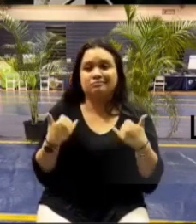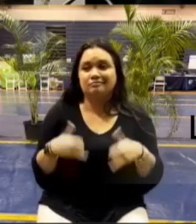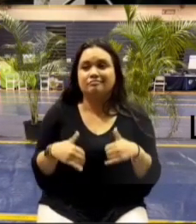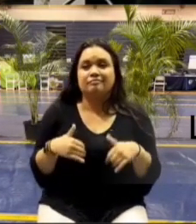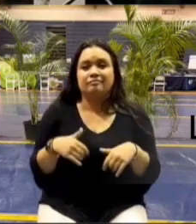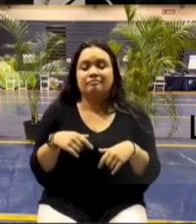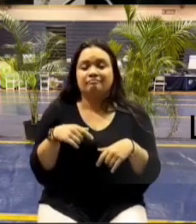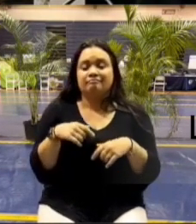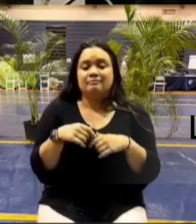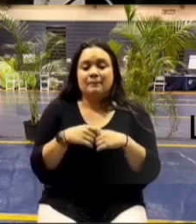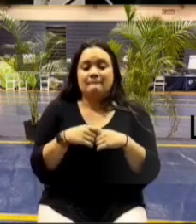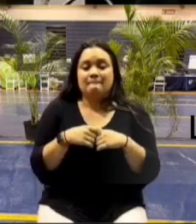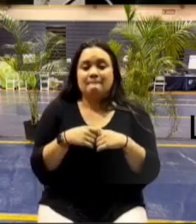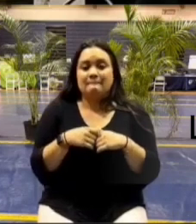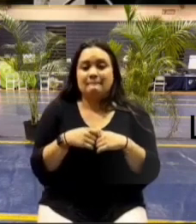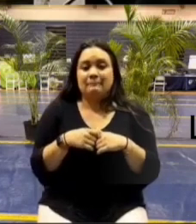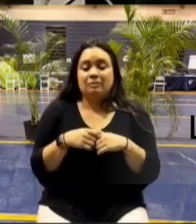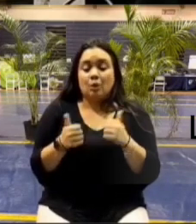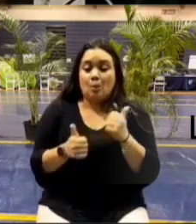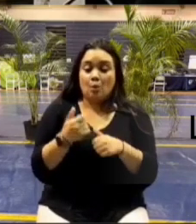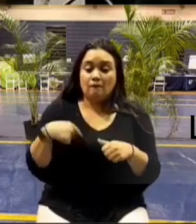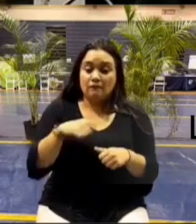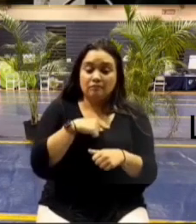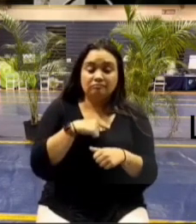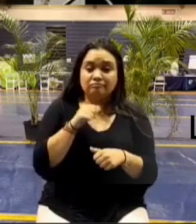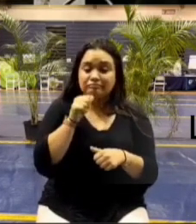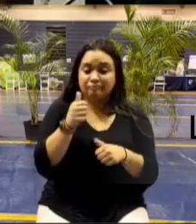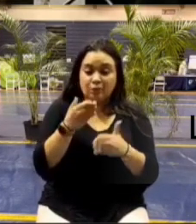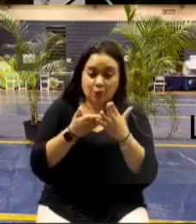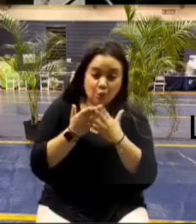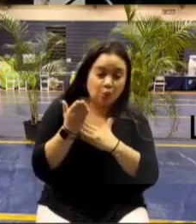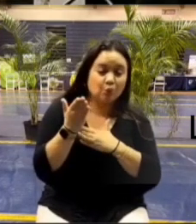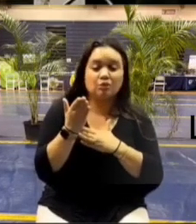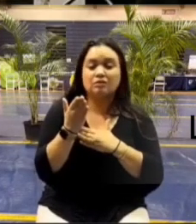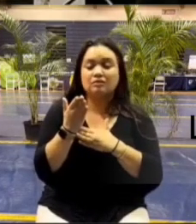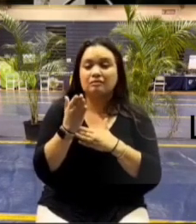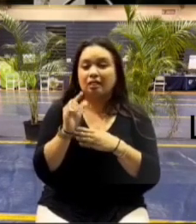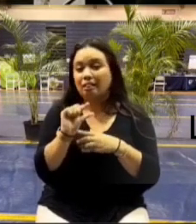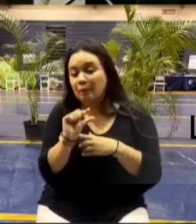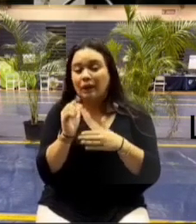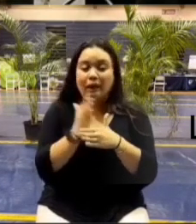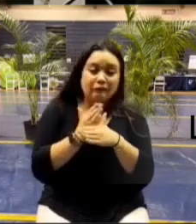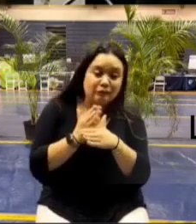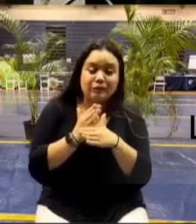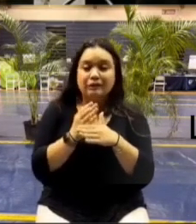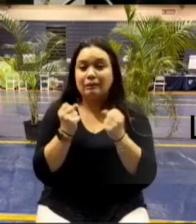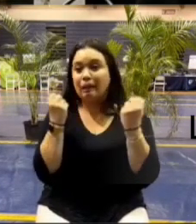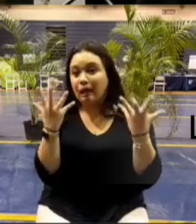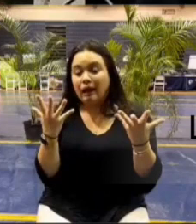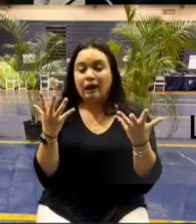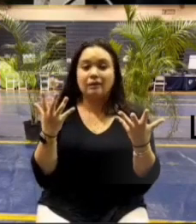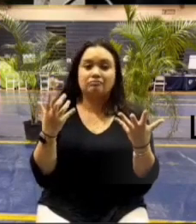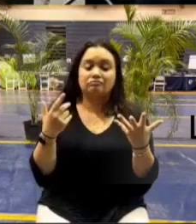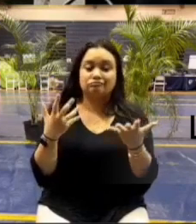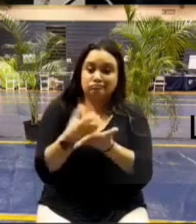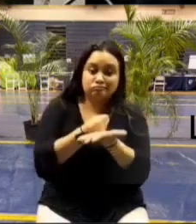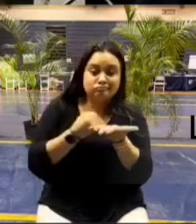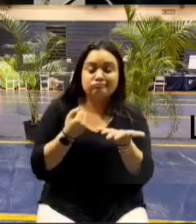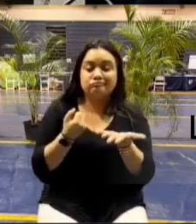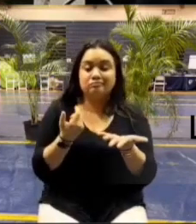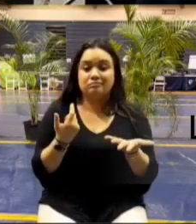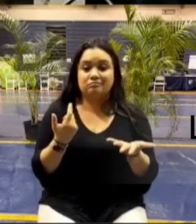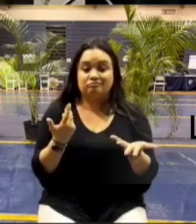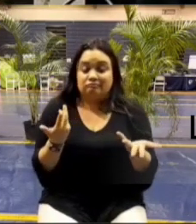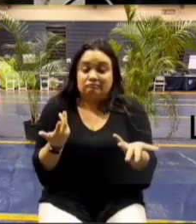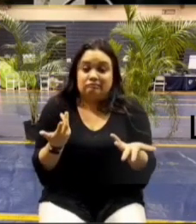we have now because most of us haven't gone through this we don't know if what we're getting is a little bit planning average um well when you talk to